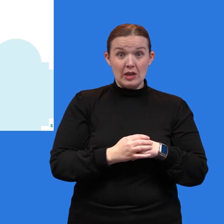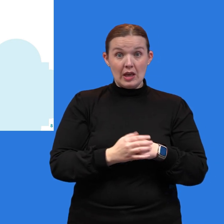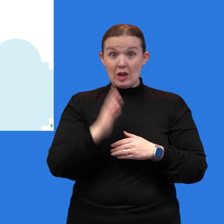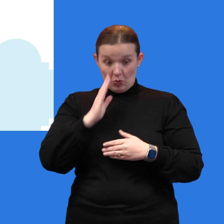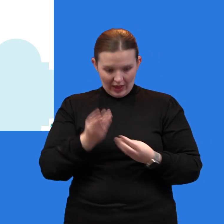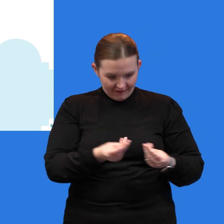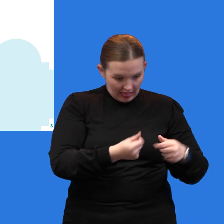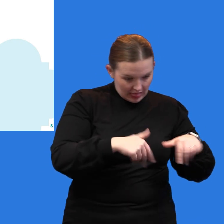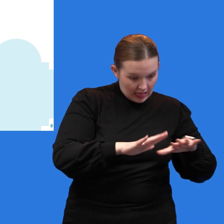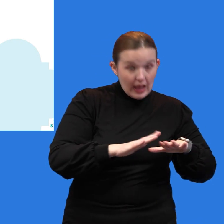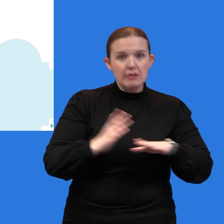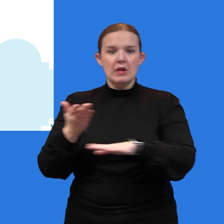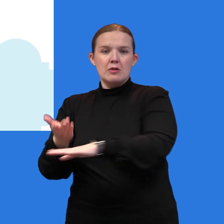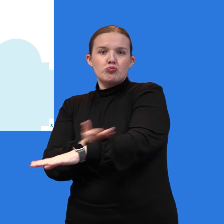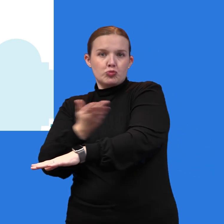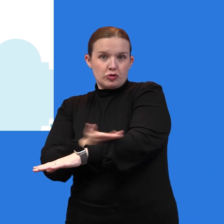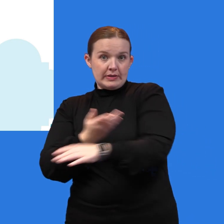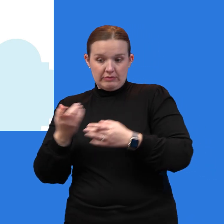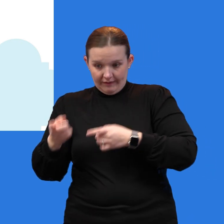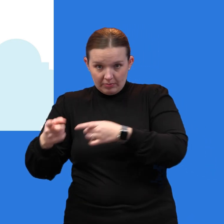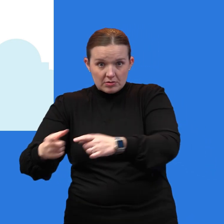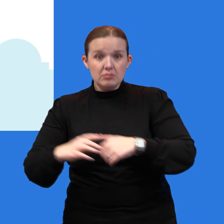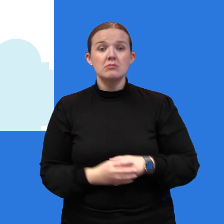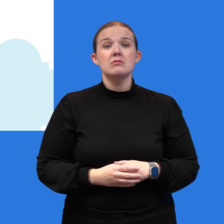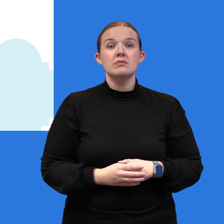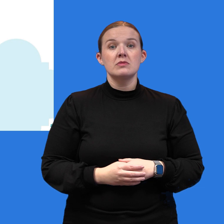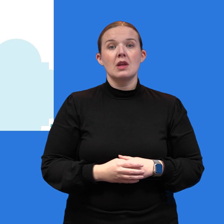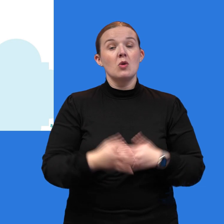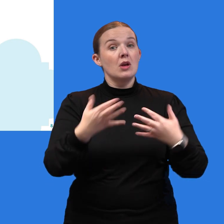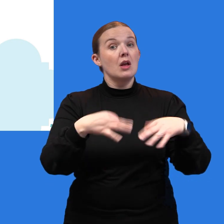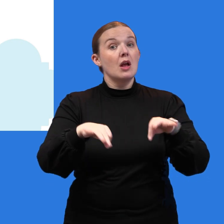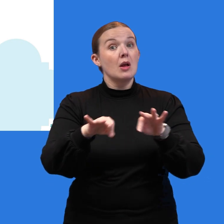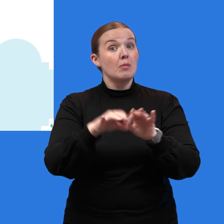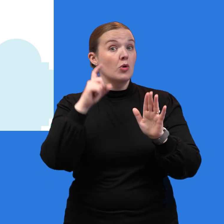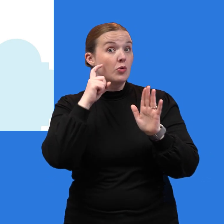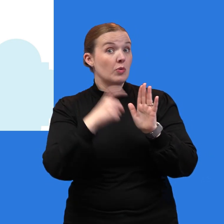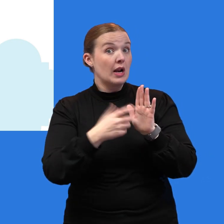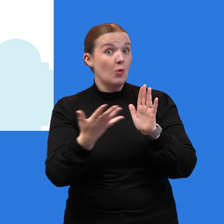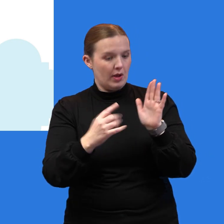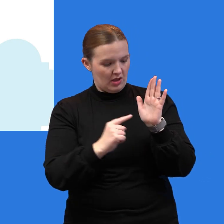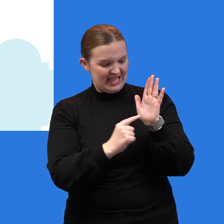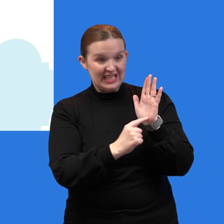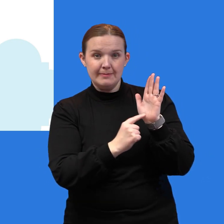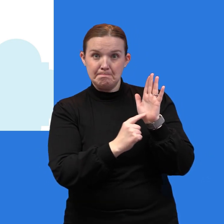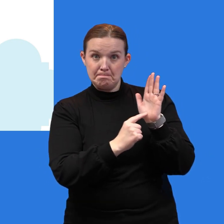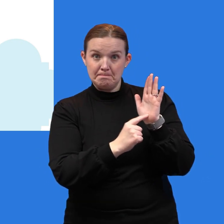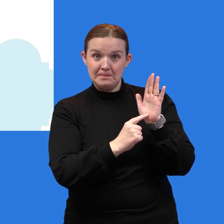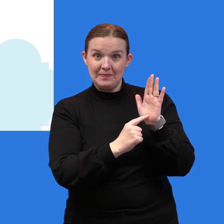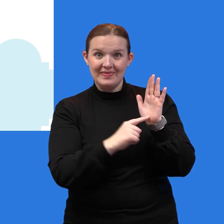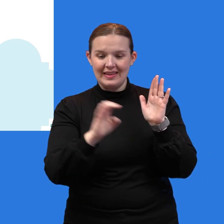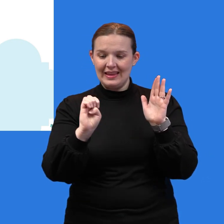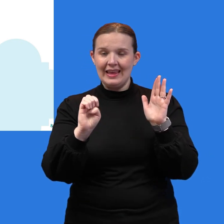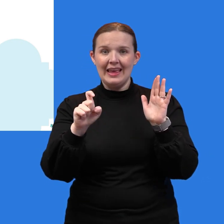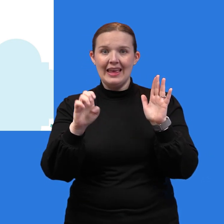by land and improvements. An important line in your notice of appraised value is down at the bottom where